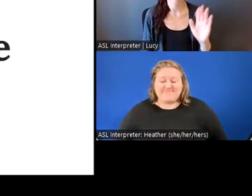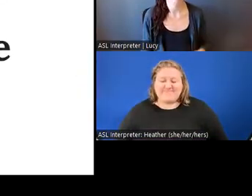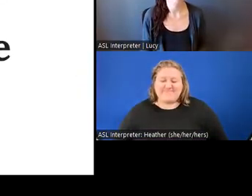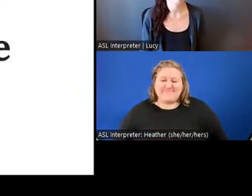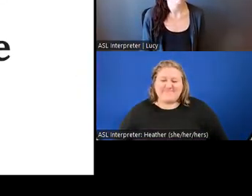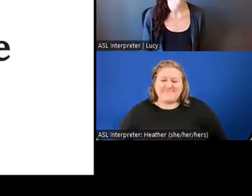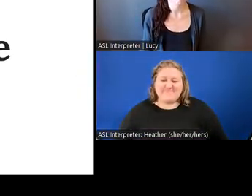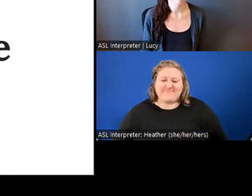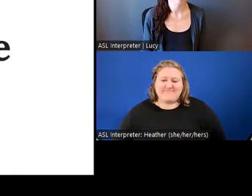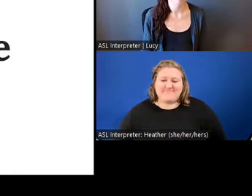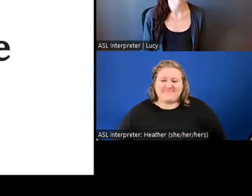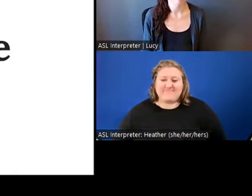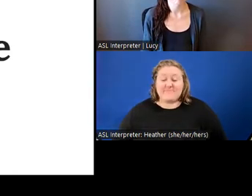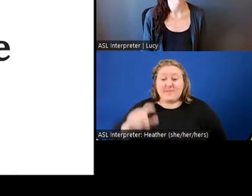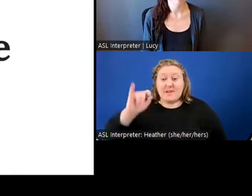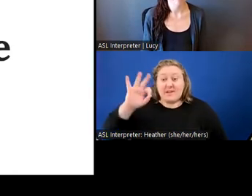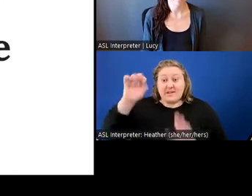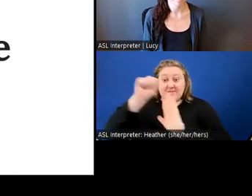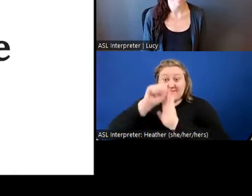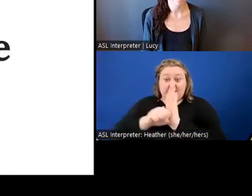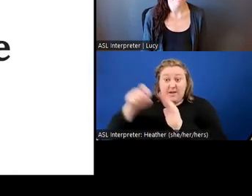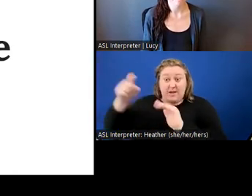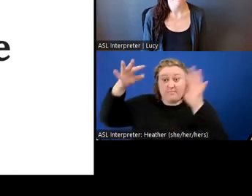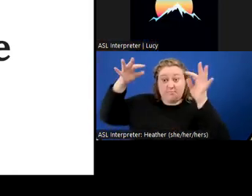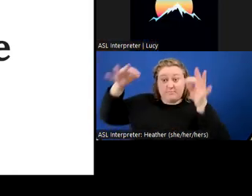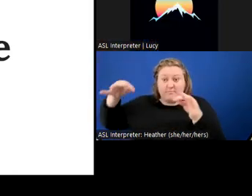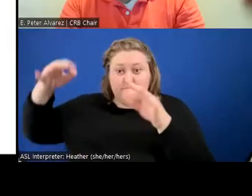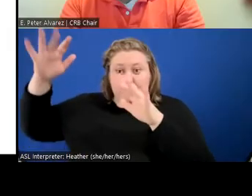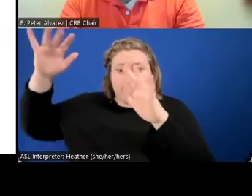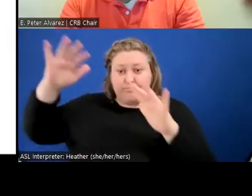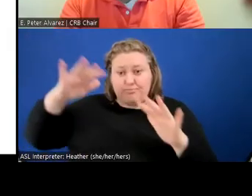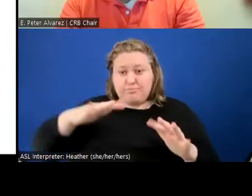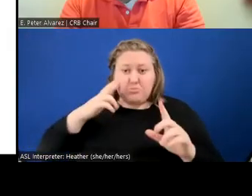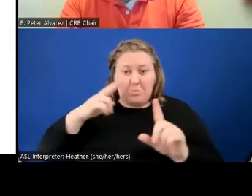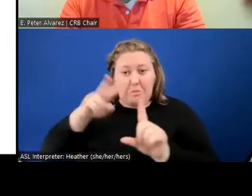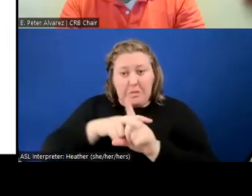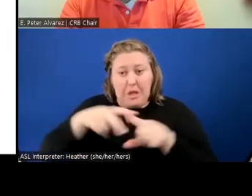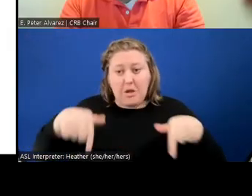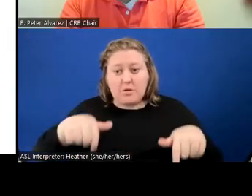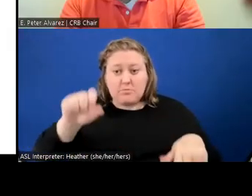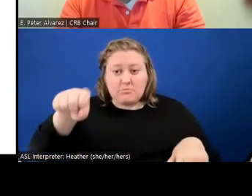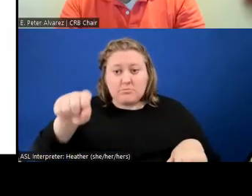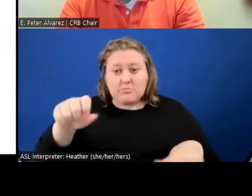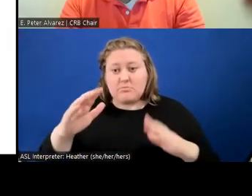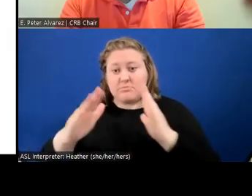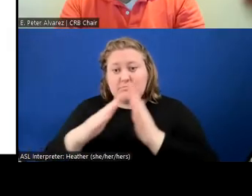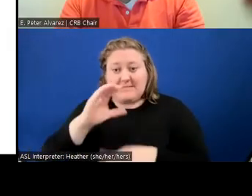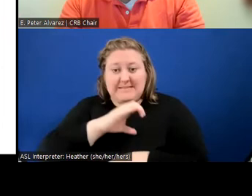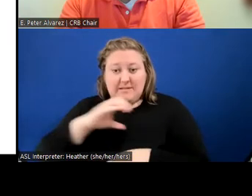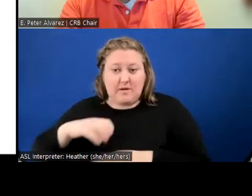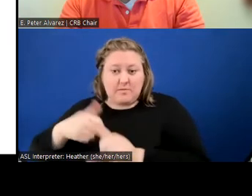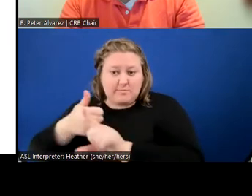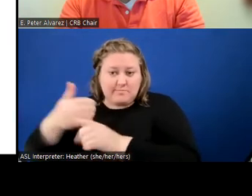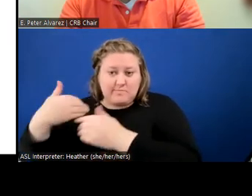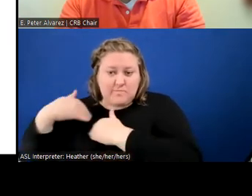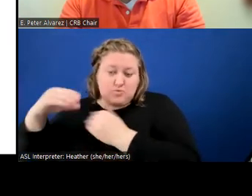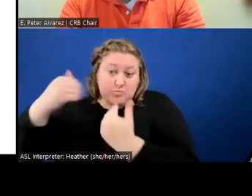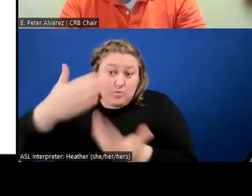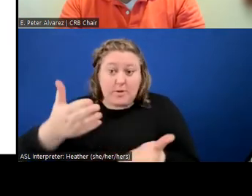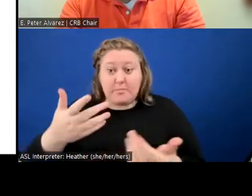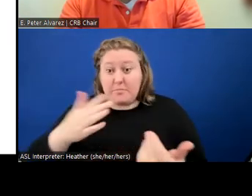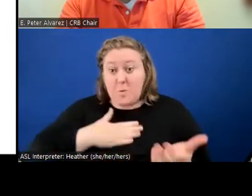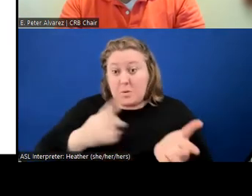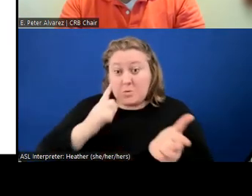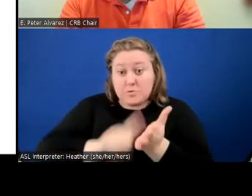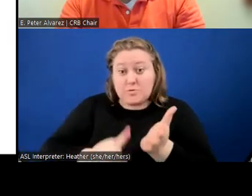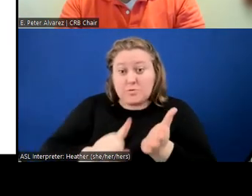But if something is coming down from the state, then it would apply to us, and it would be something that the city council would have to bring up, but more than happy to look